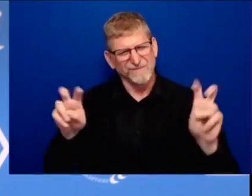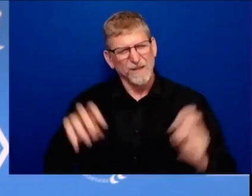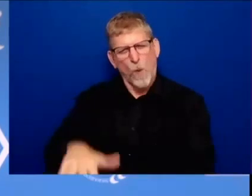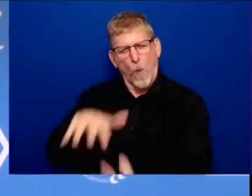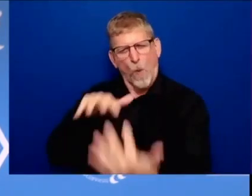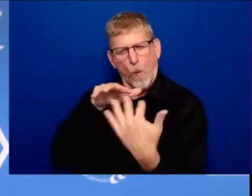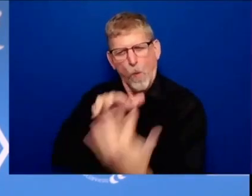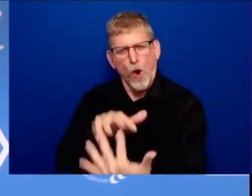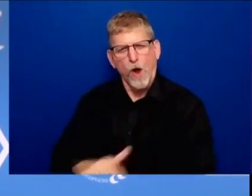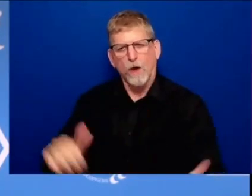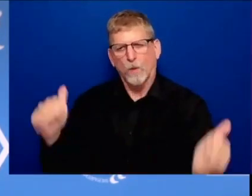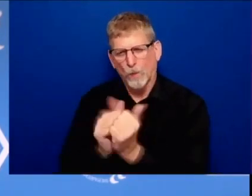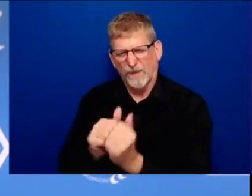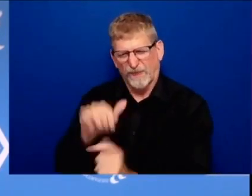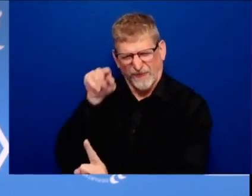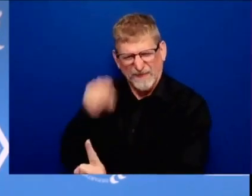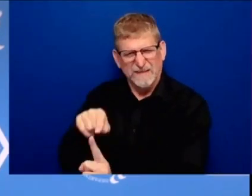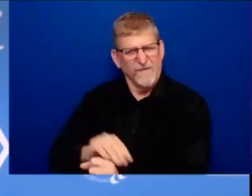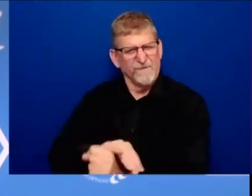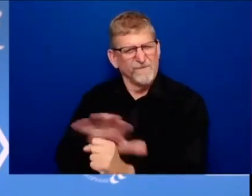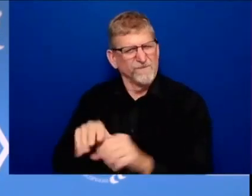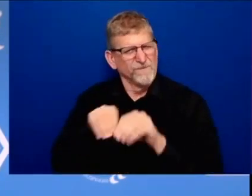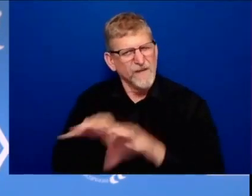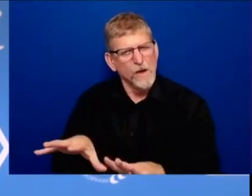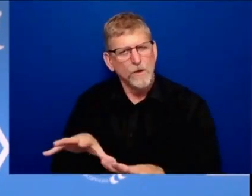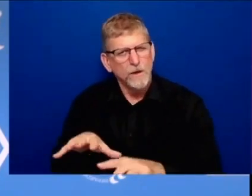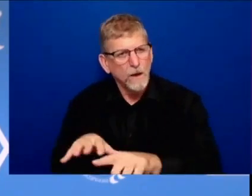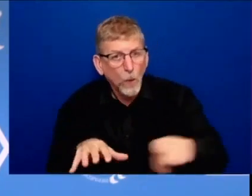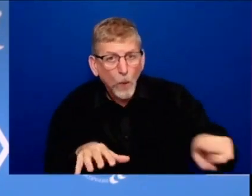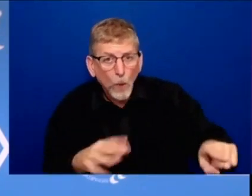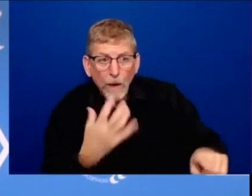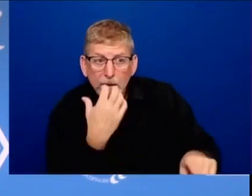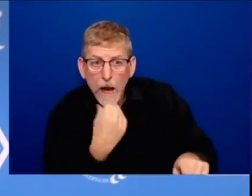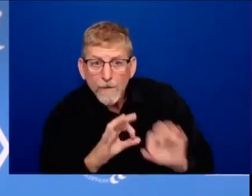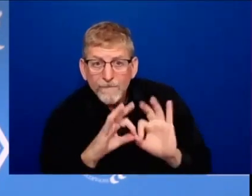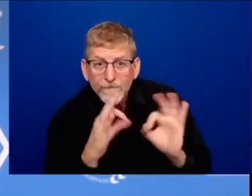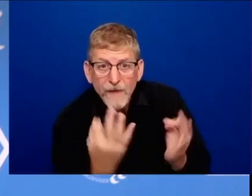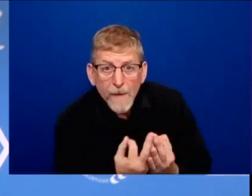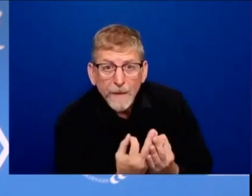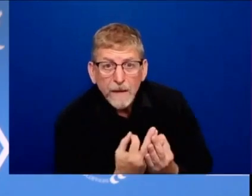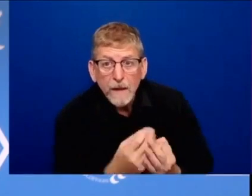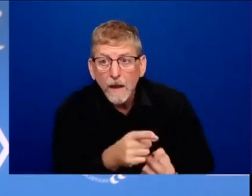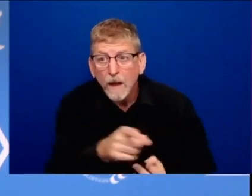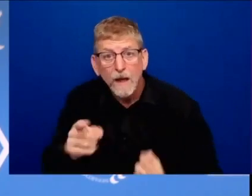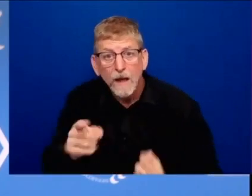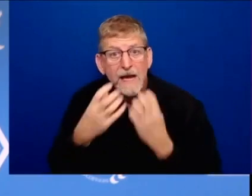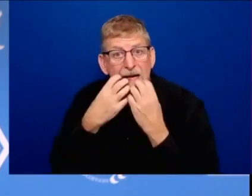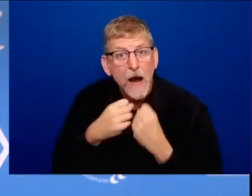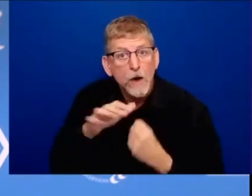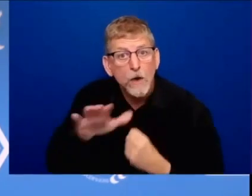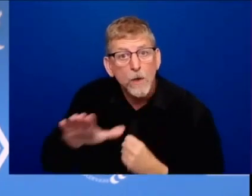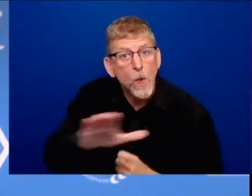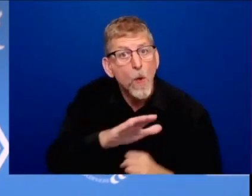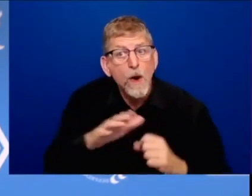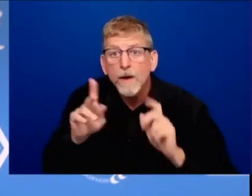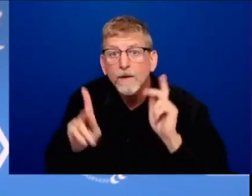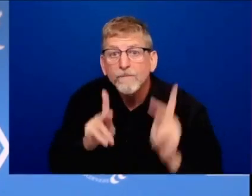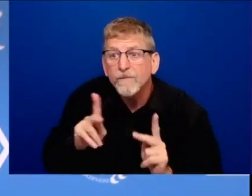not only if you care about your family you care about your fellow americans you realize more people have died